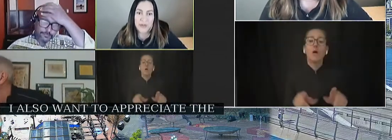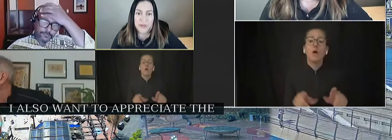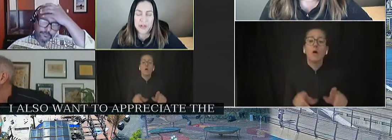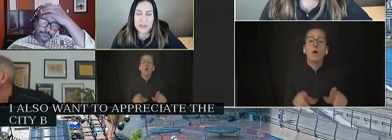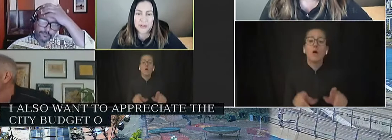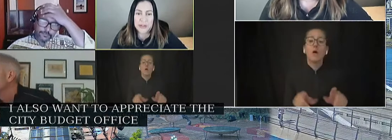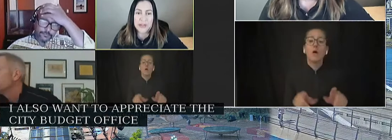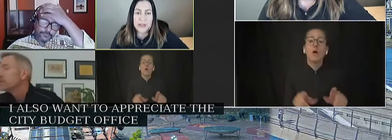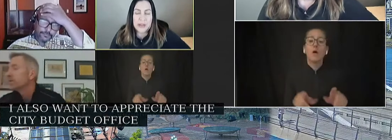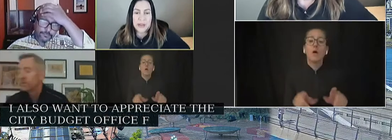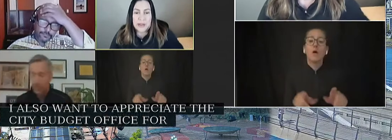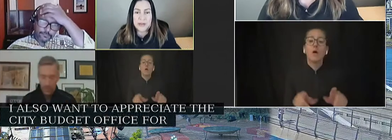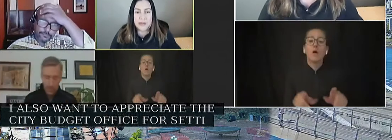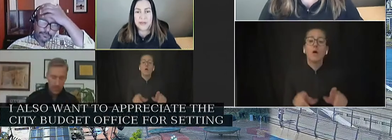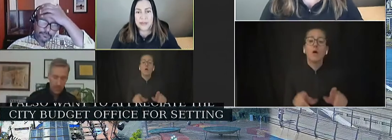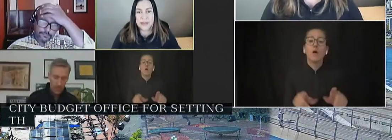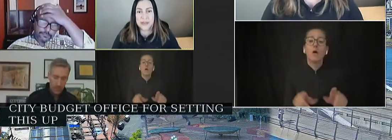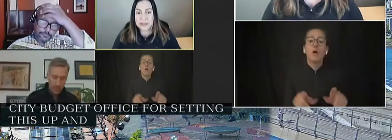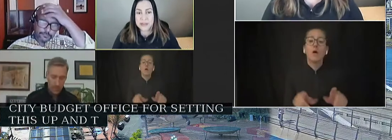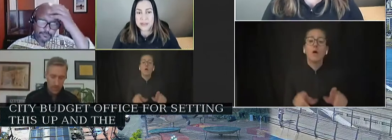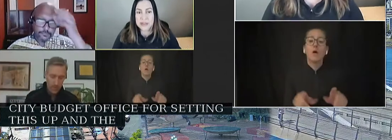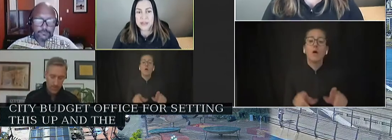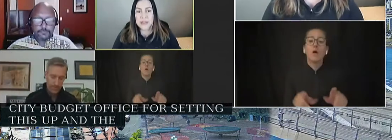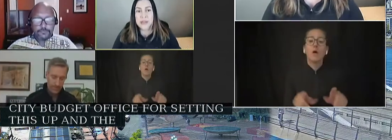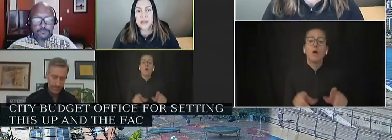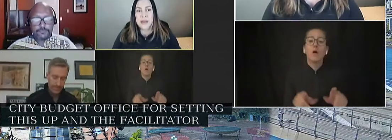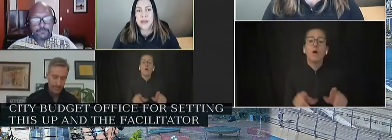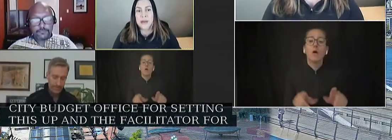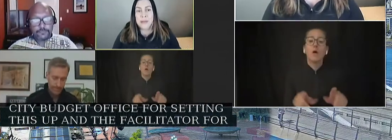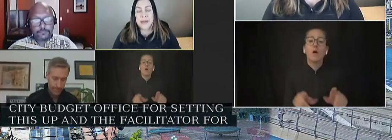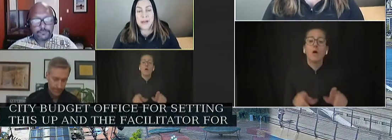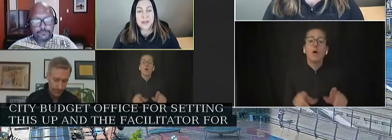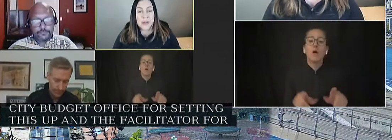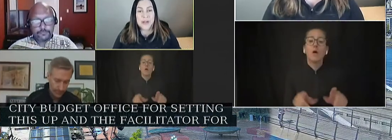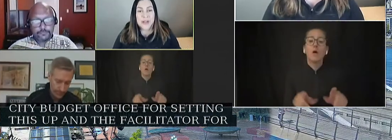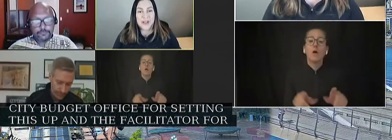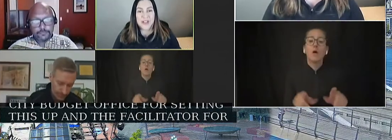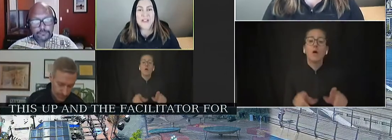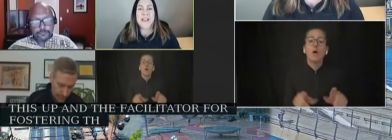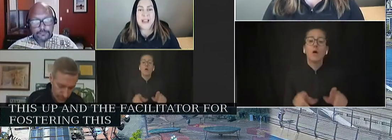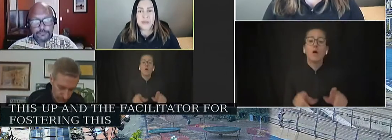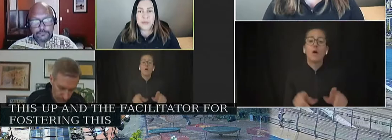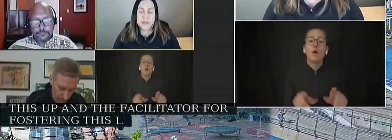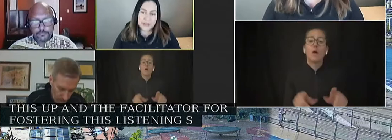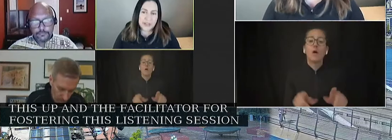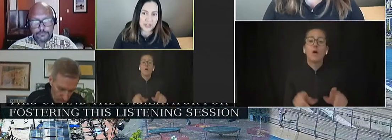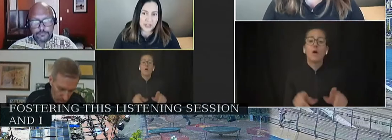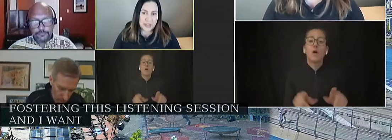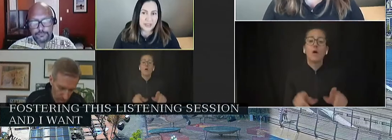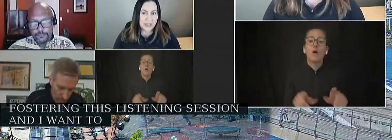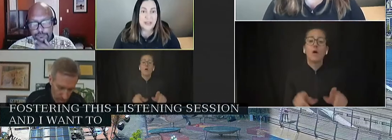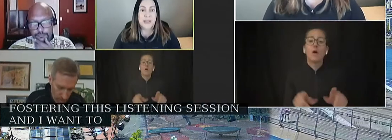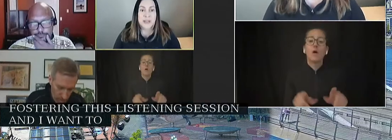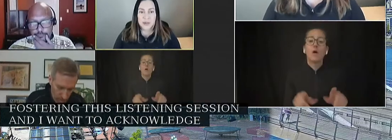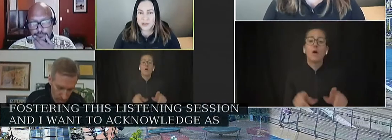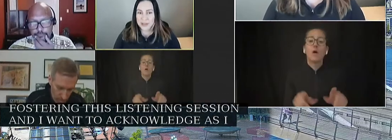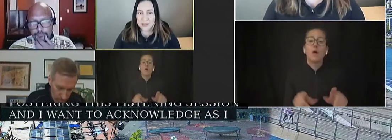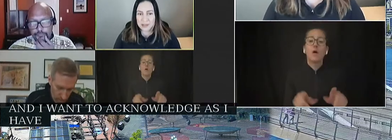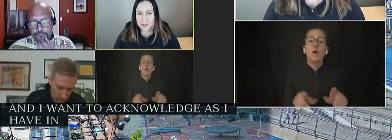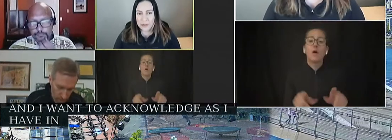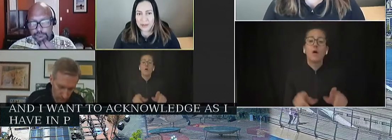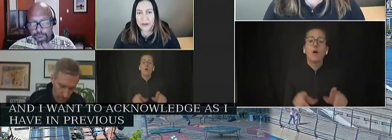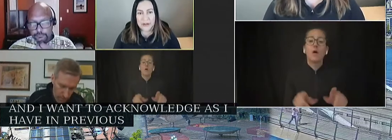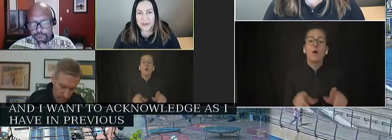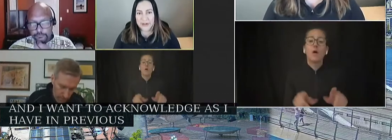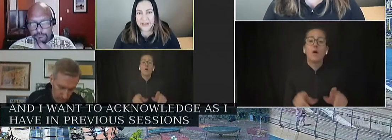the facilitator for fostering this listening session. And I also want to acknowledge, as I have in previous sessions, that this isn't the